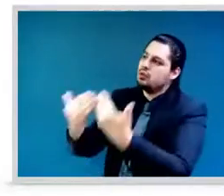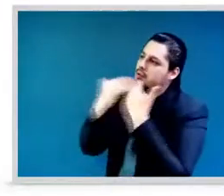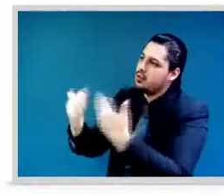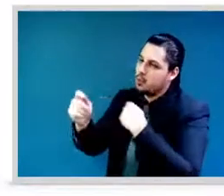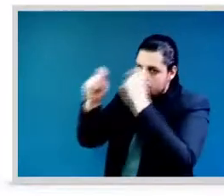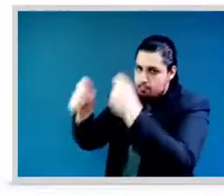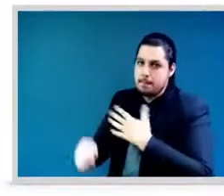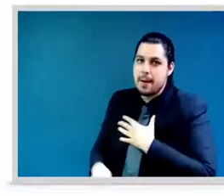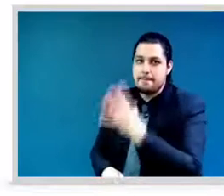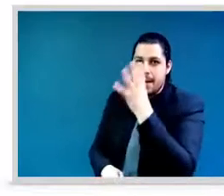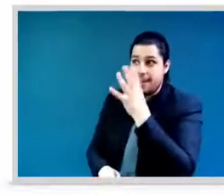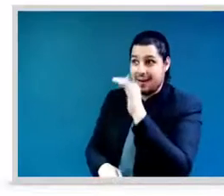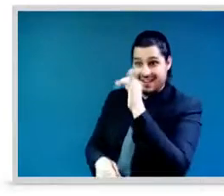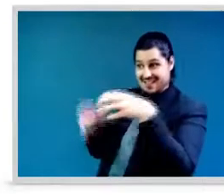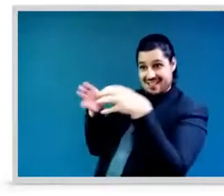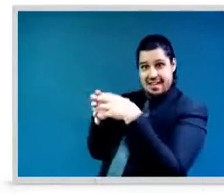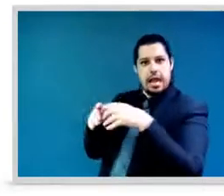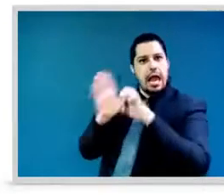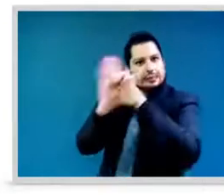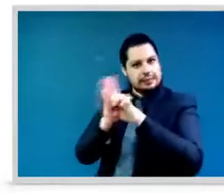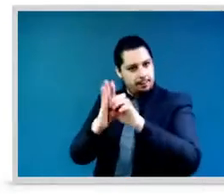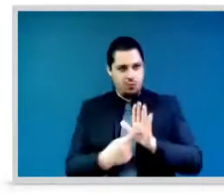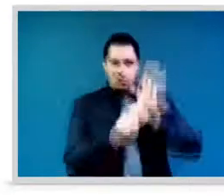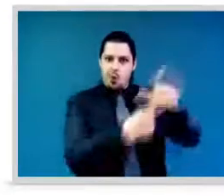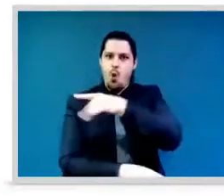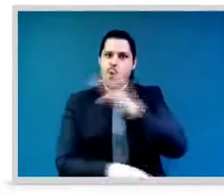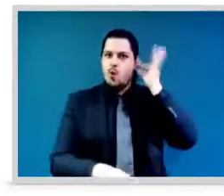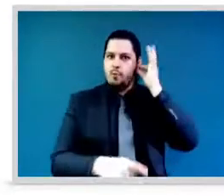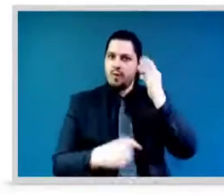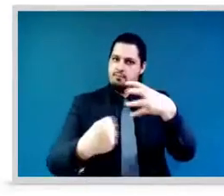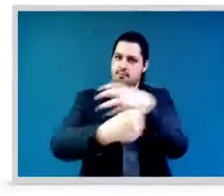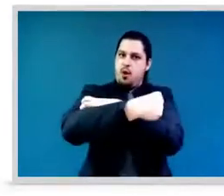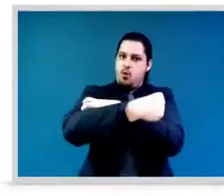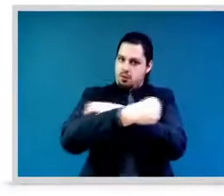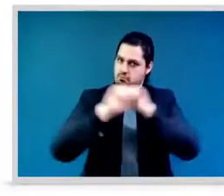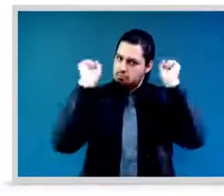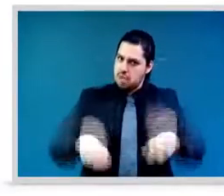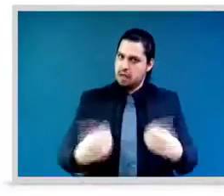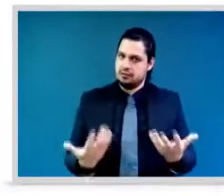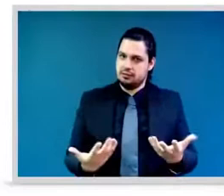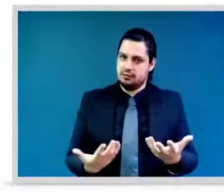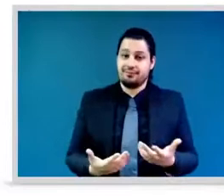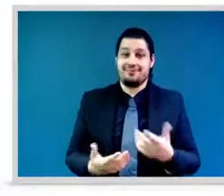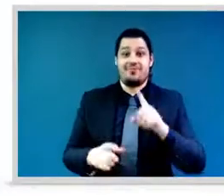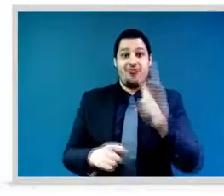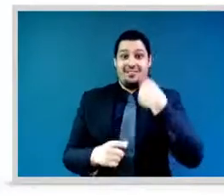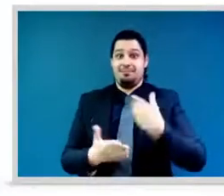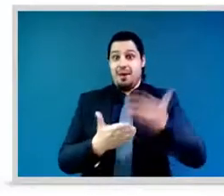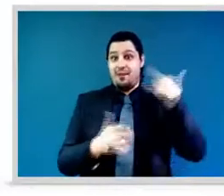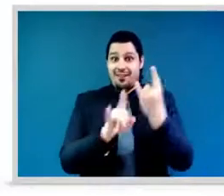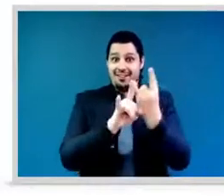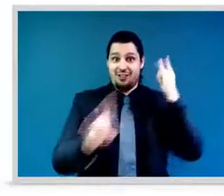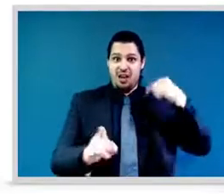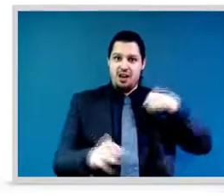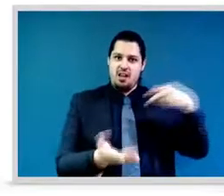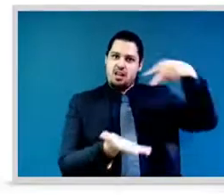I shared my story with anyone, it was hours of me talking to politicians, world leaders who